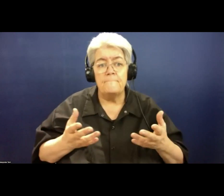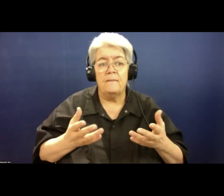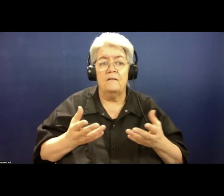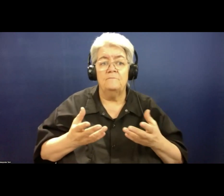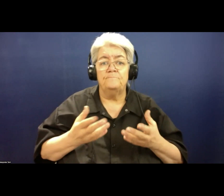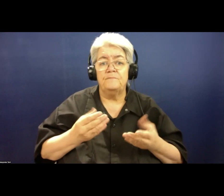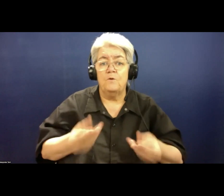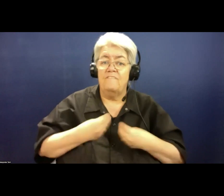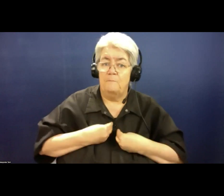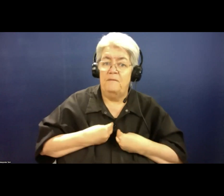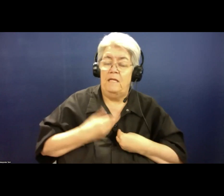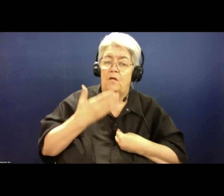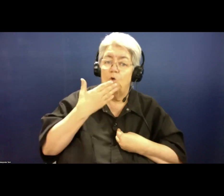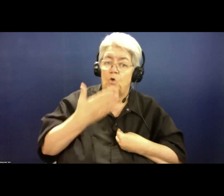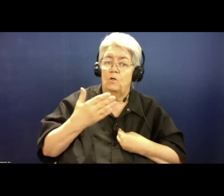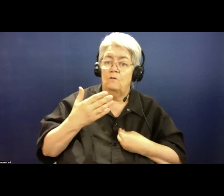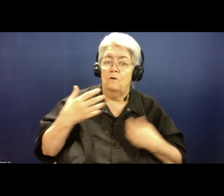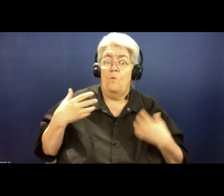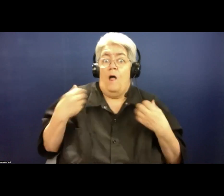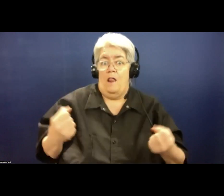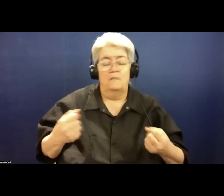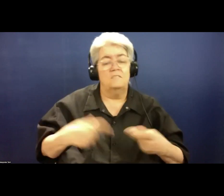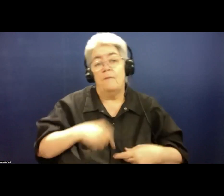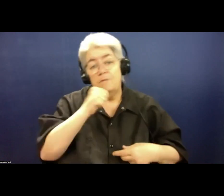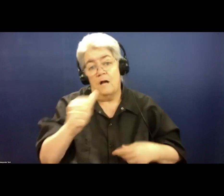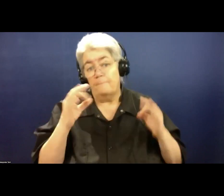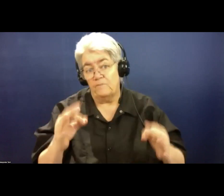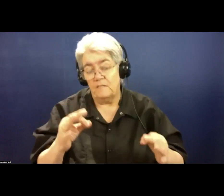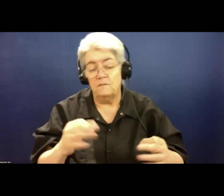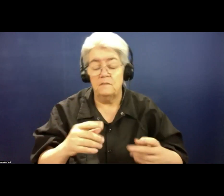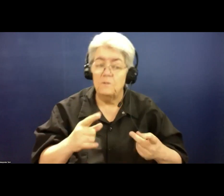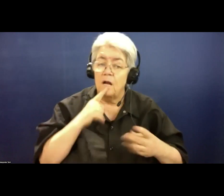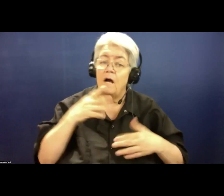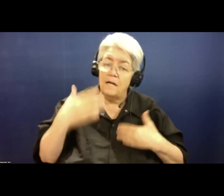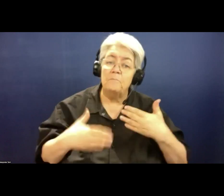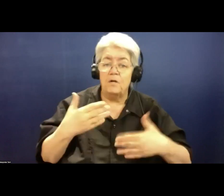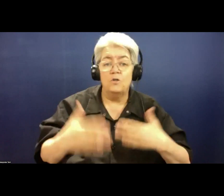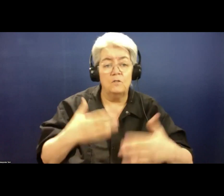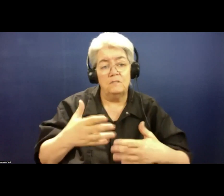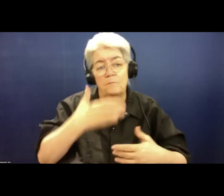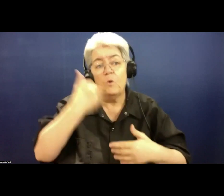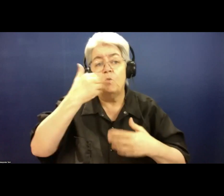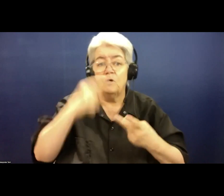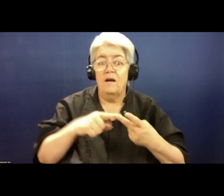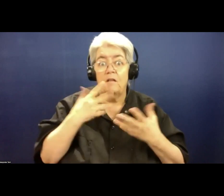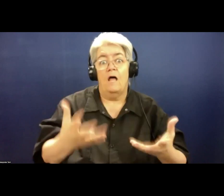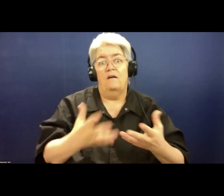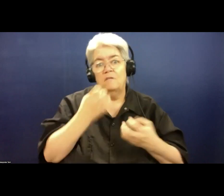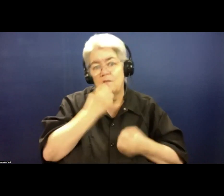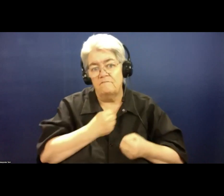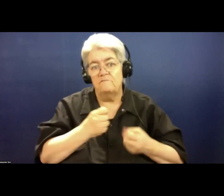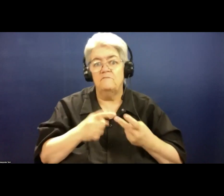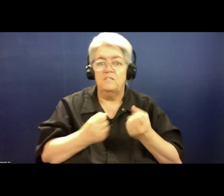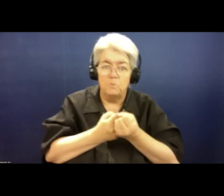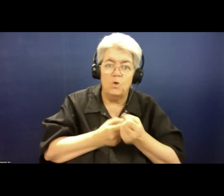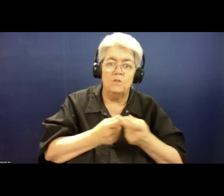mental wellness as much as possible. I'm not perfect, but I do get better as I get older. I have the love and support and caring of my